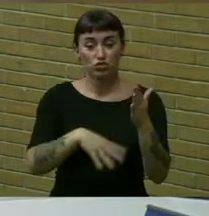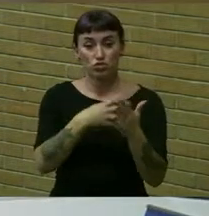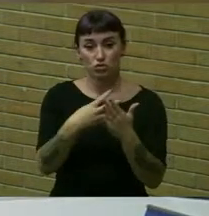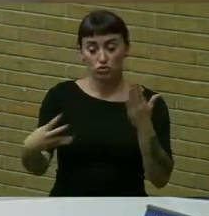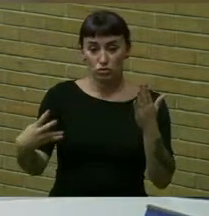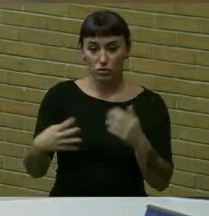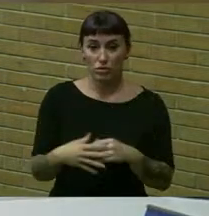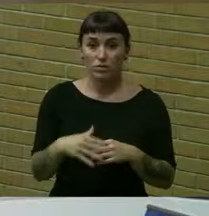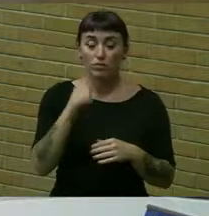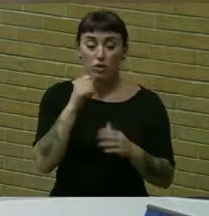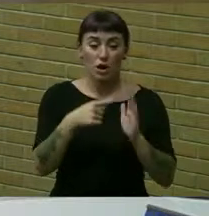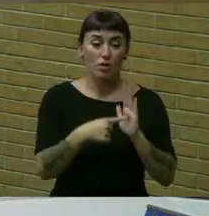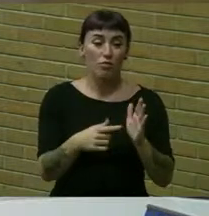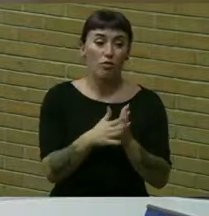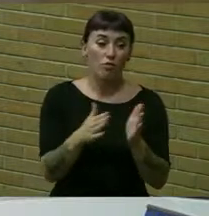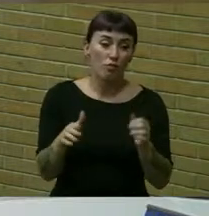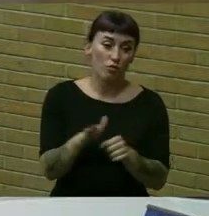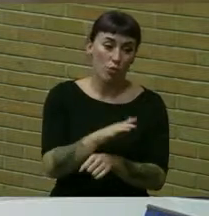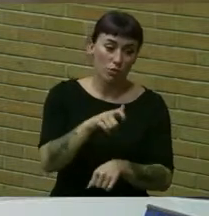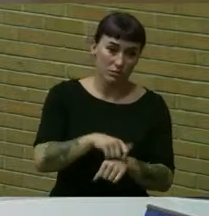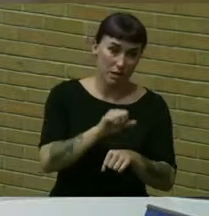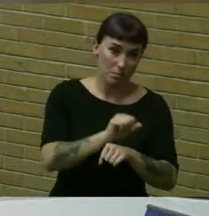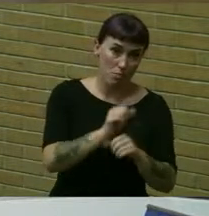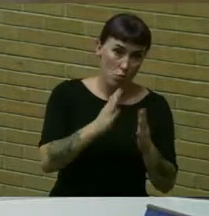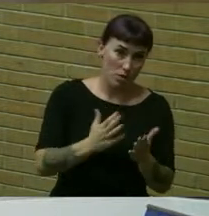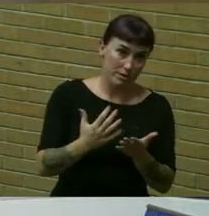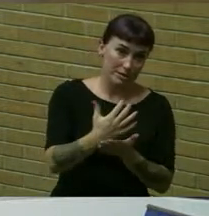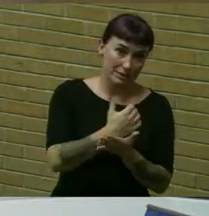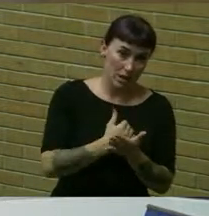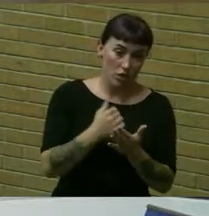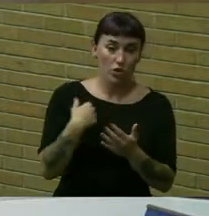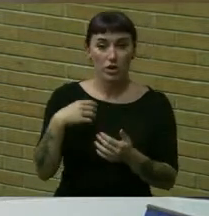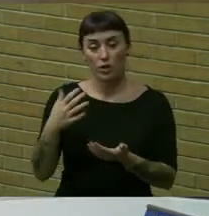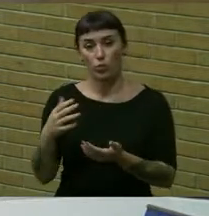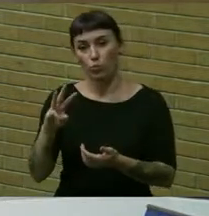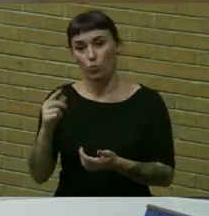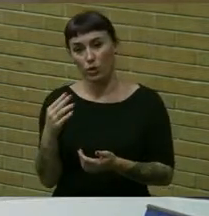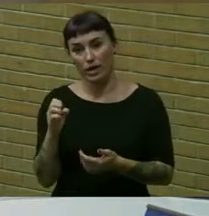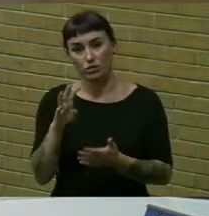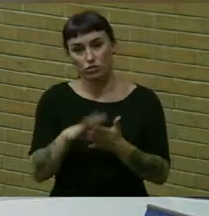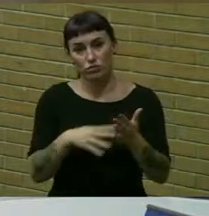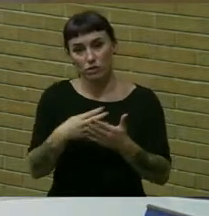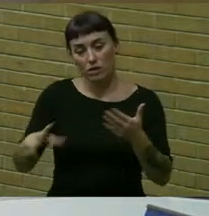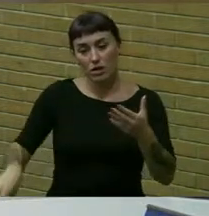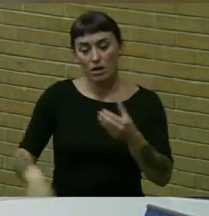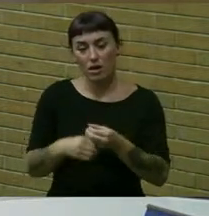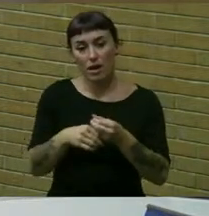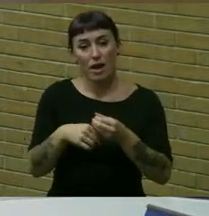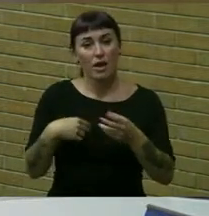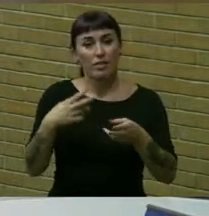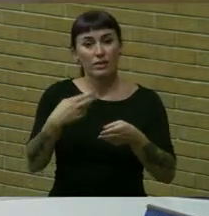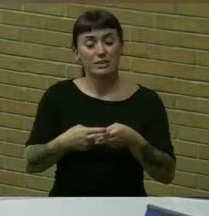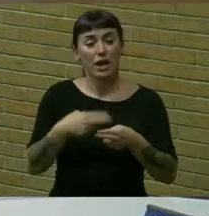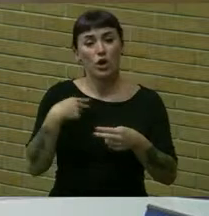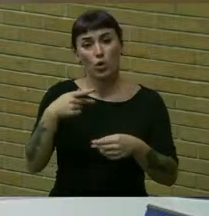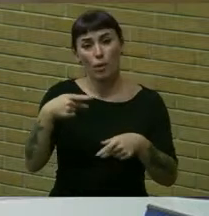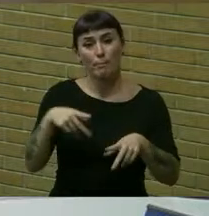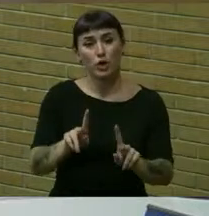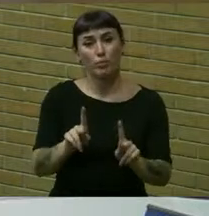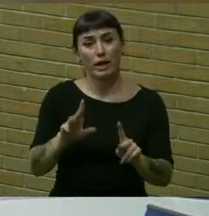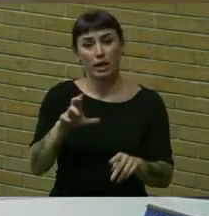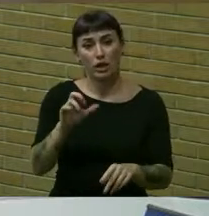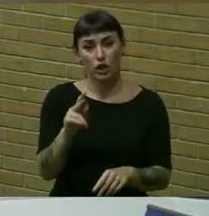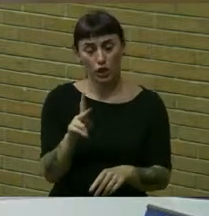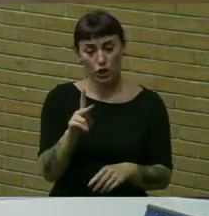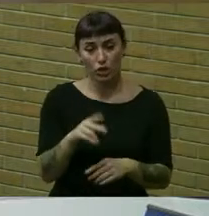full-time full-time employee salary and wage schedule to add the title permit clerk and provisionally appoint